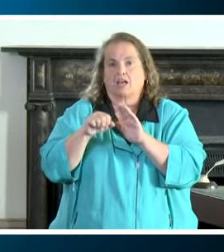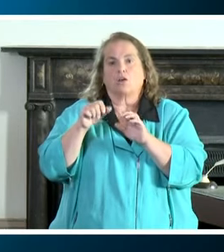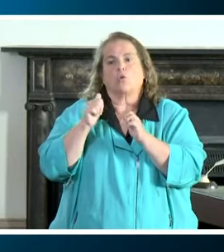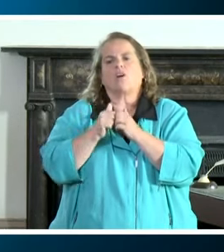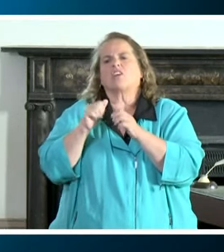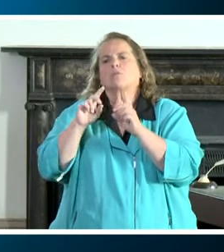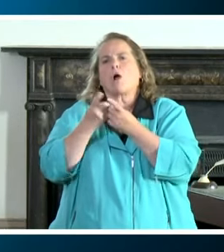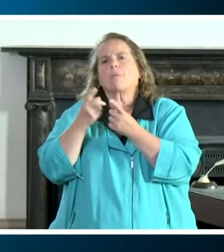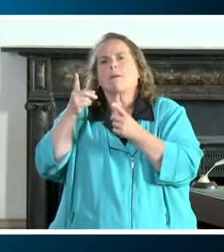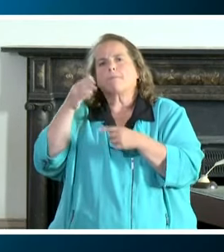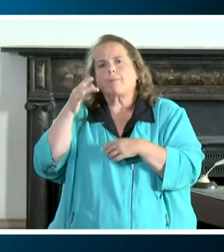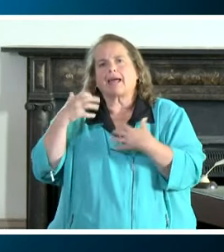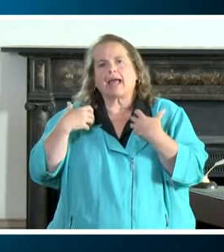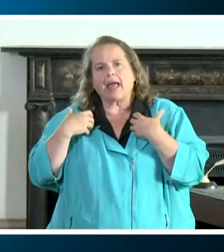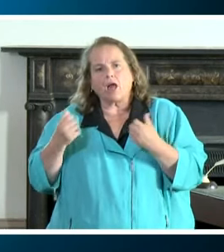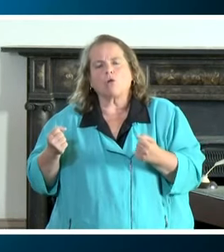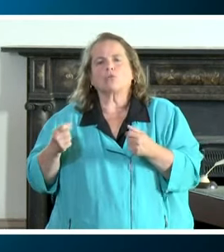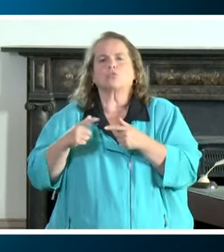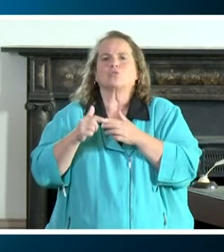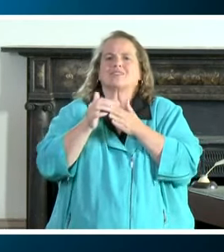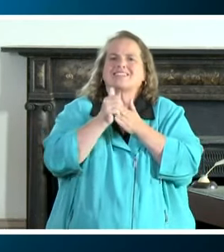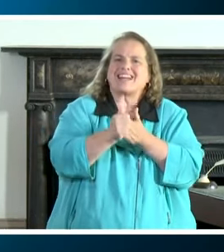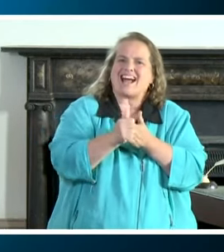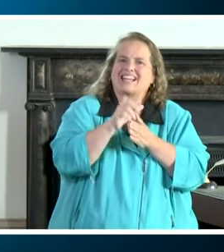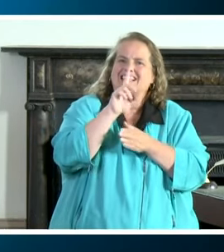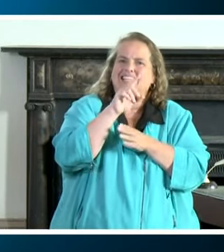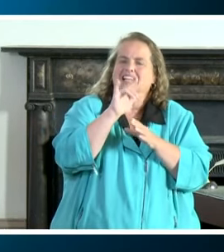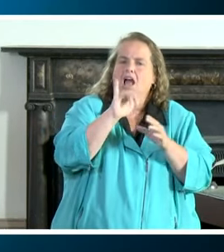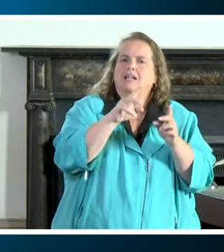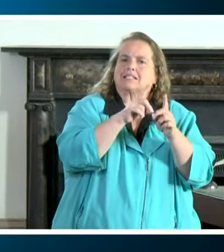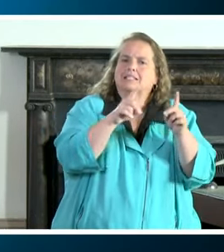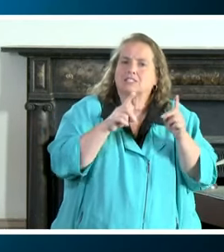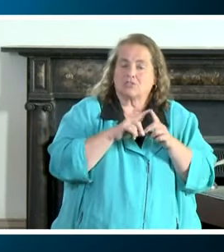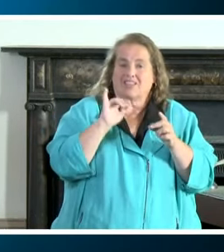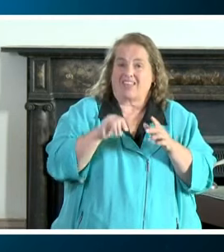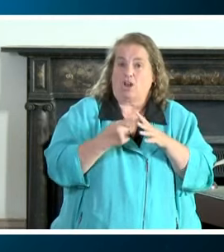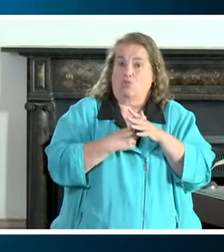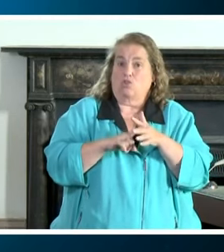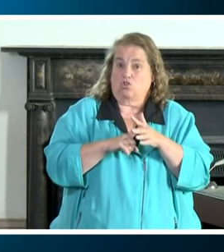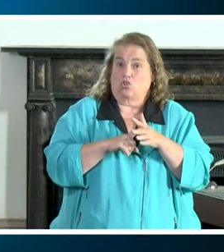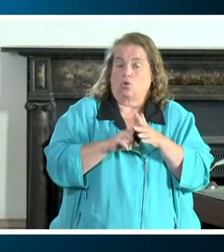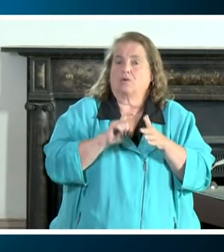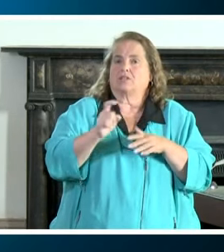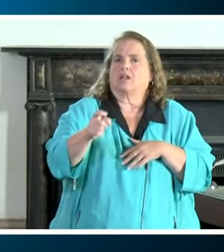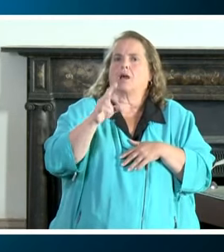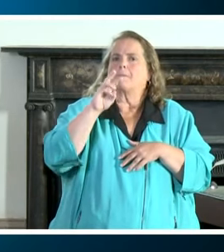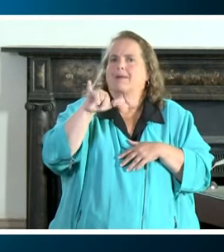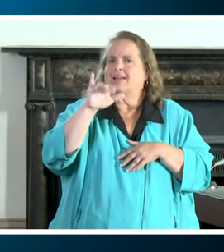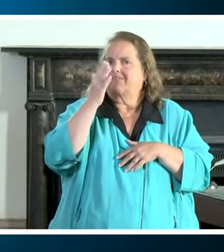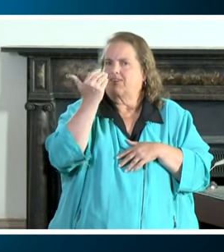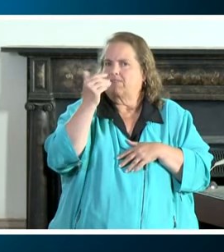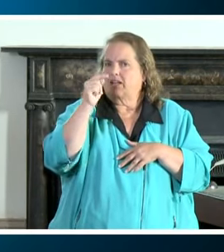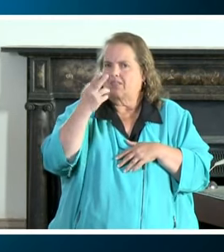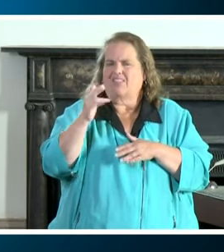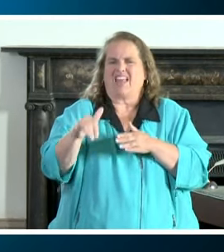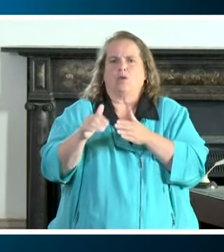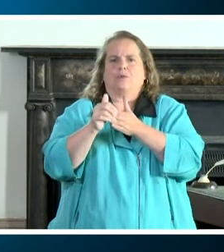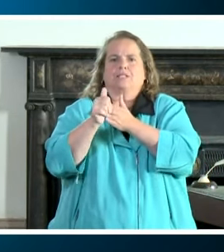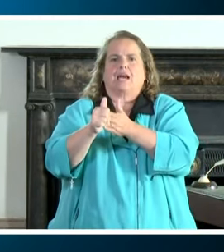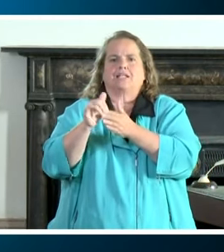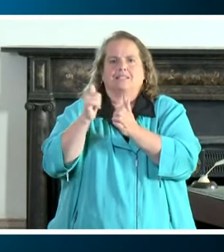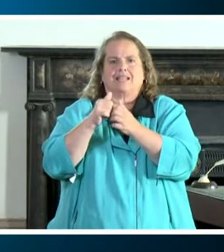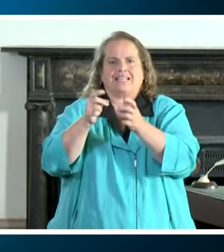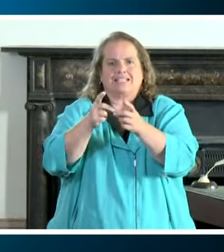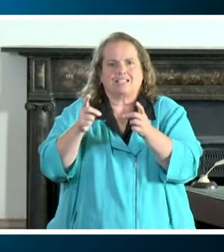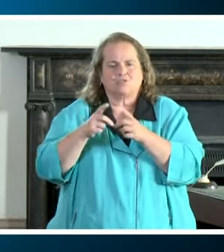and others to help guide districts that initial document was issued on may 15th it provided the initial guidance that districts